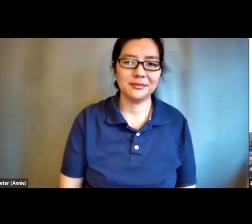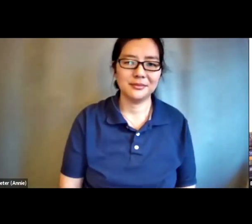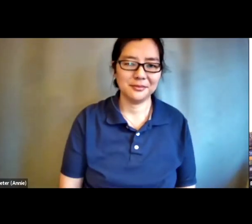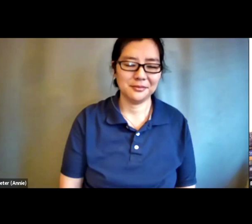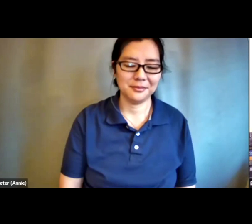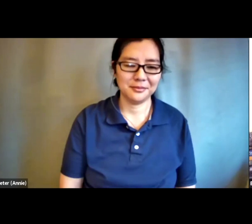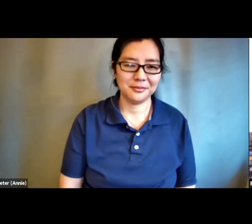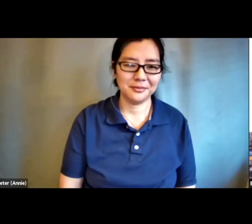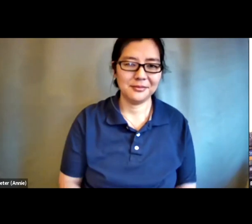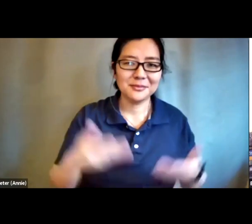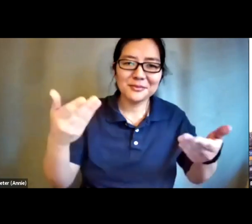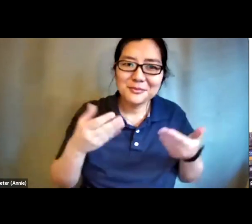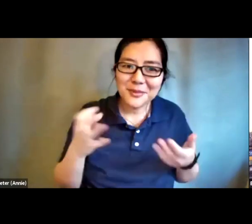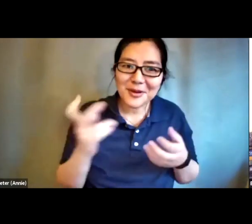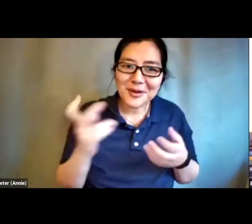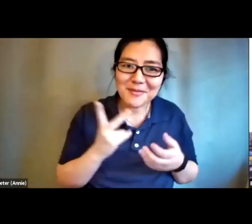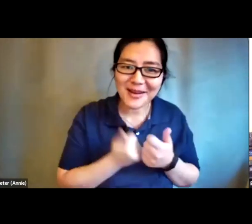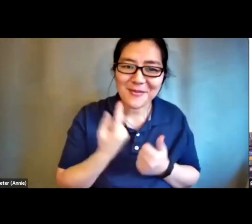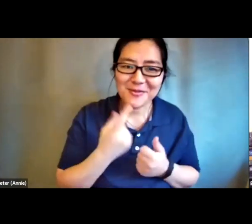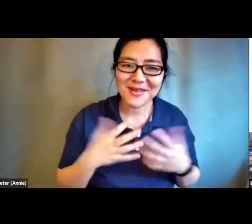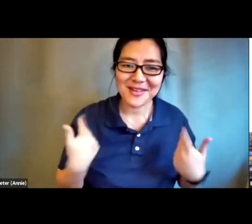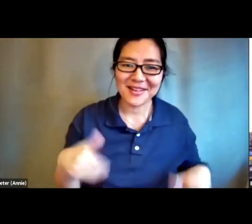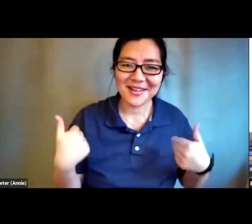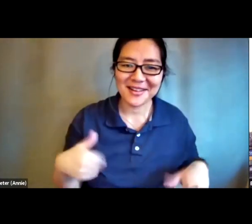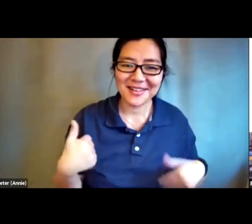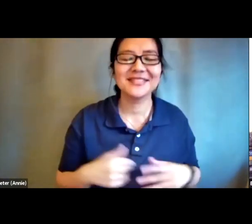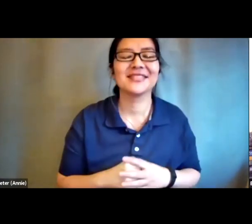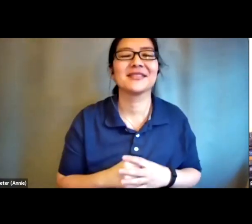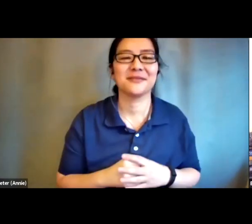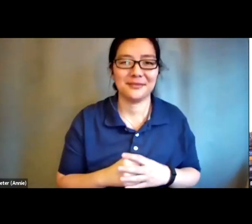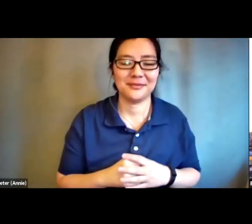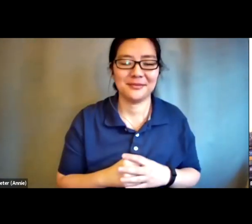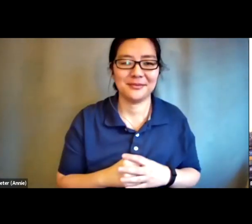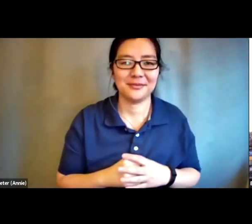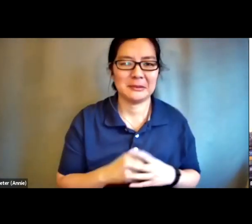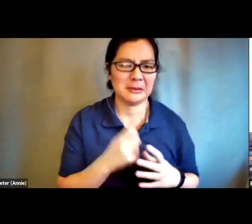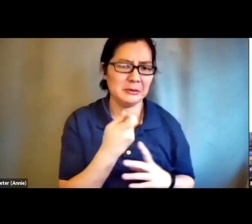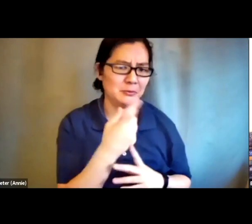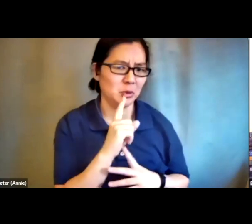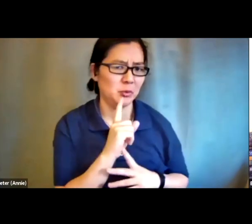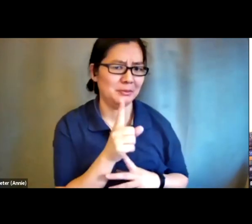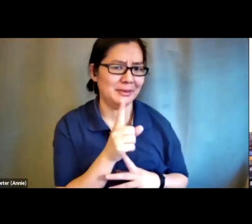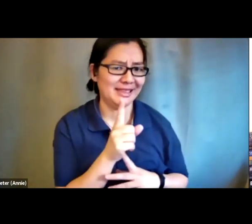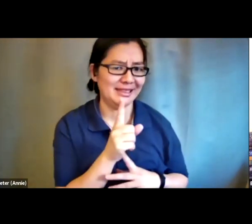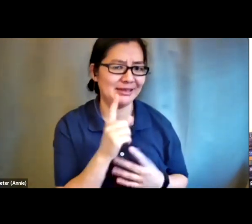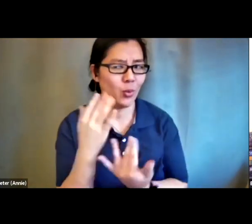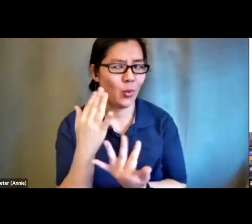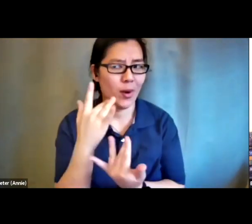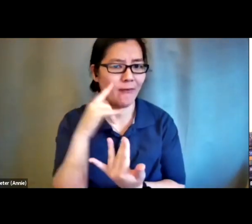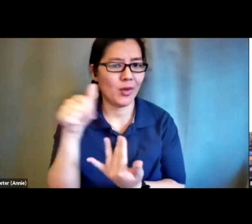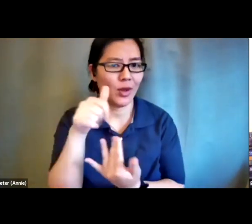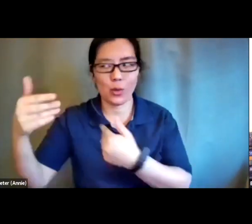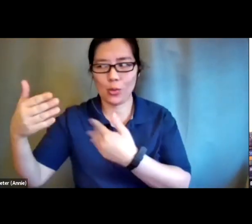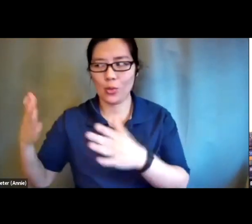Welcome back everyone we're going to give folks a couple of seconds to join us before we get